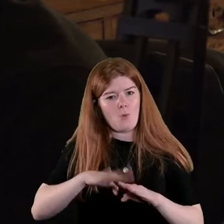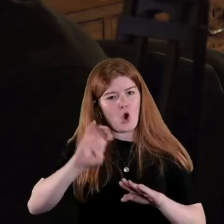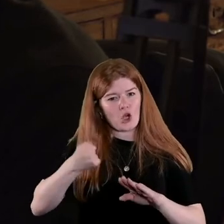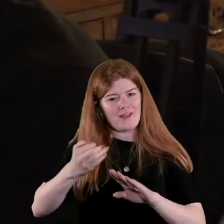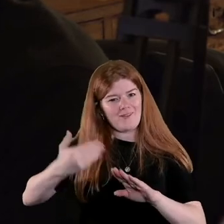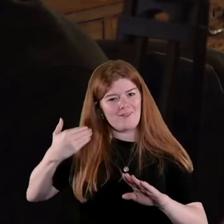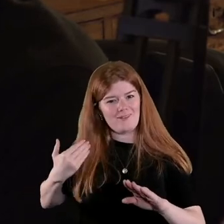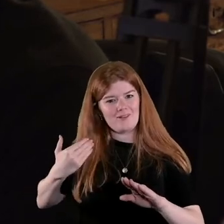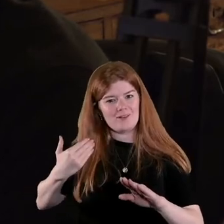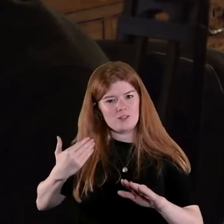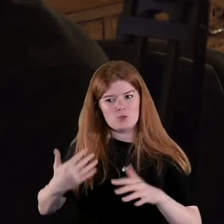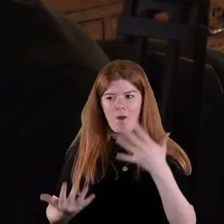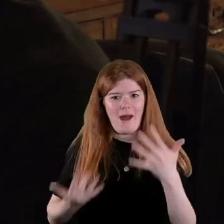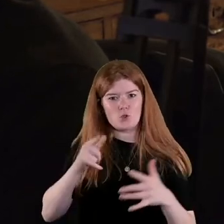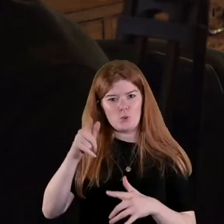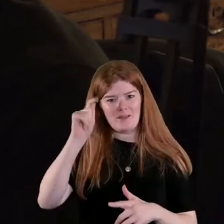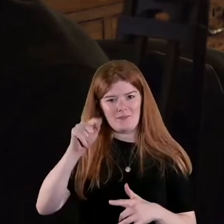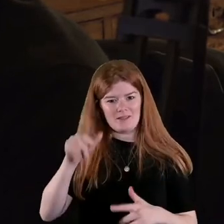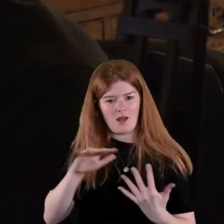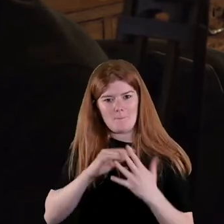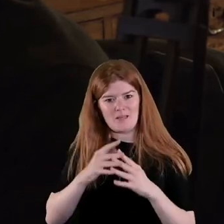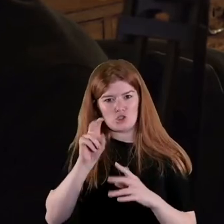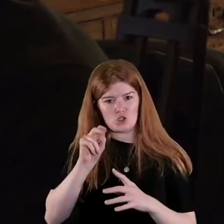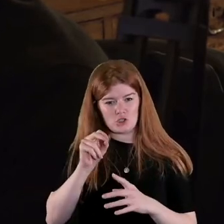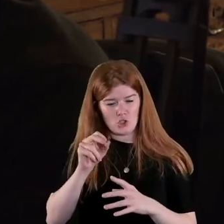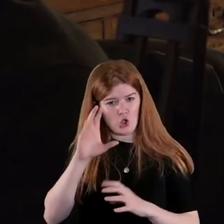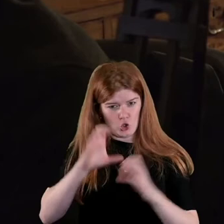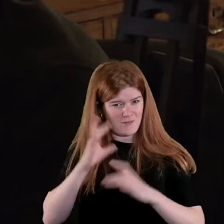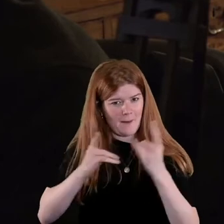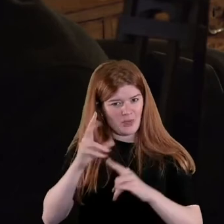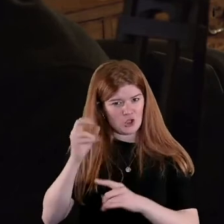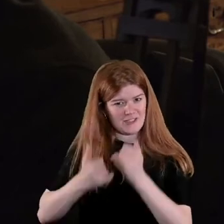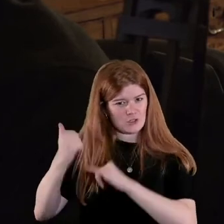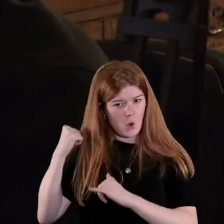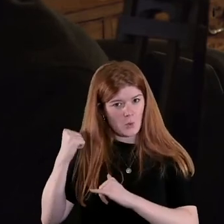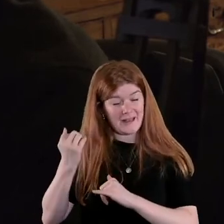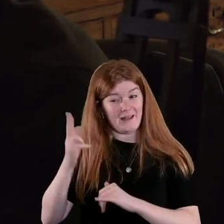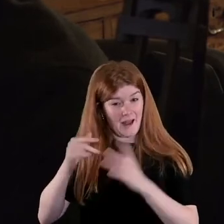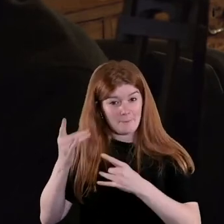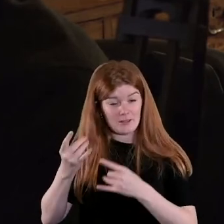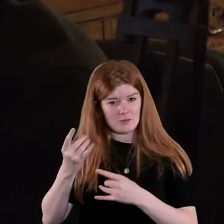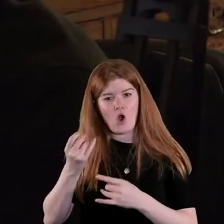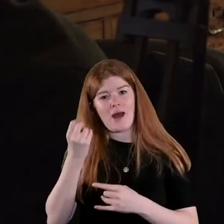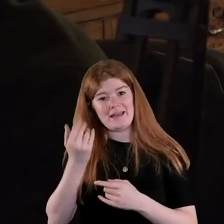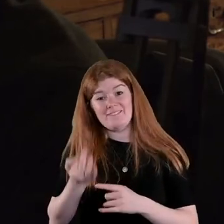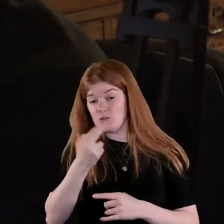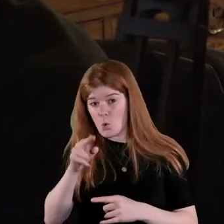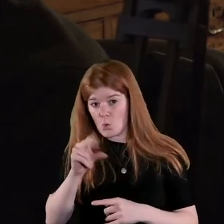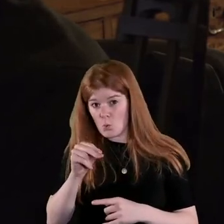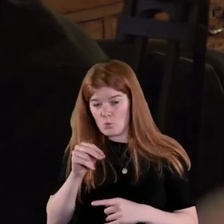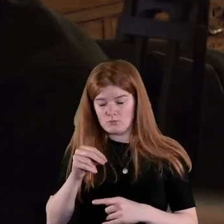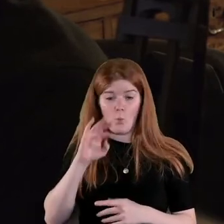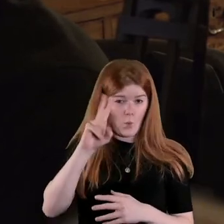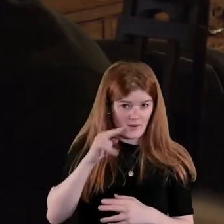discussion 30 years ago and if not why not is it simply the archives weren't available or